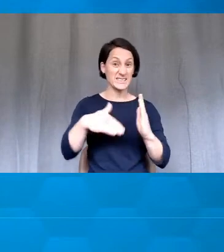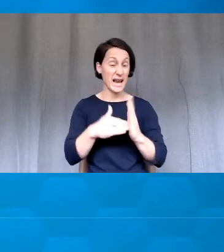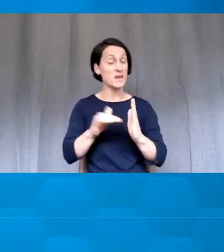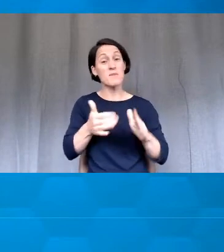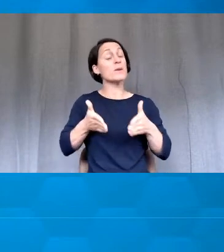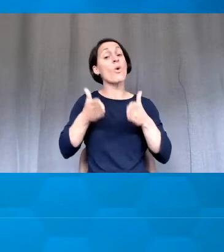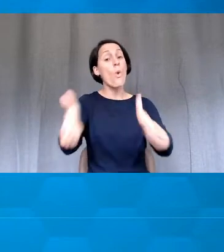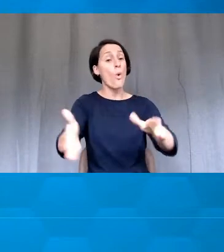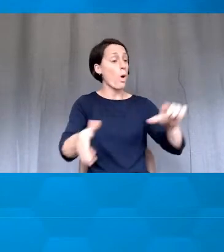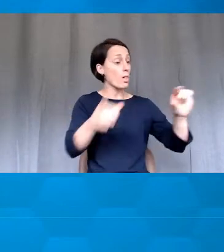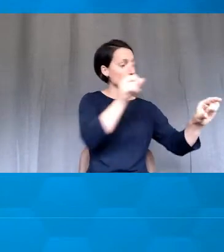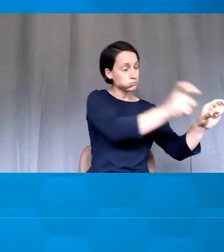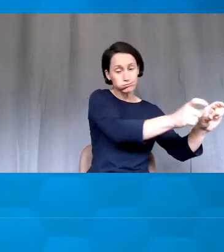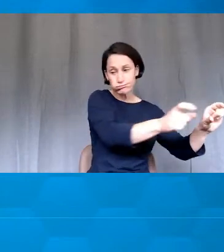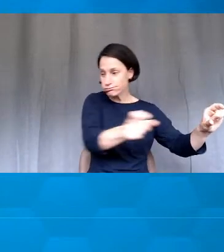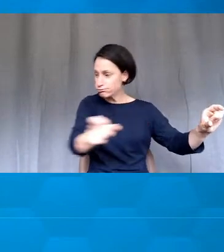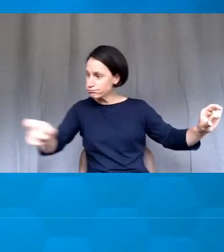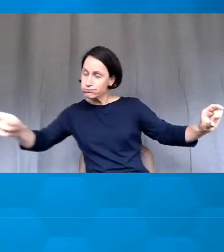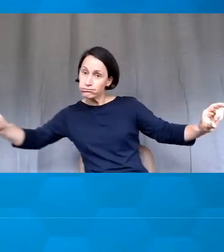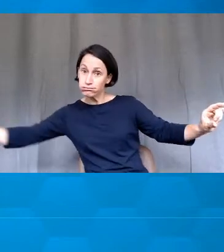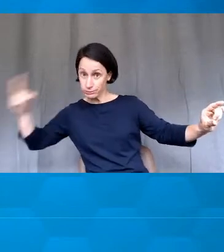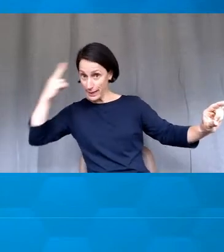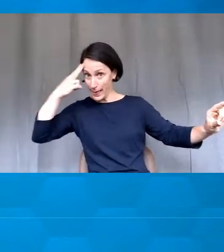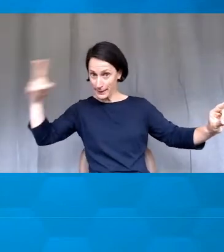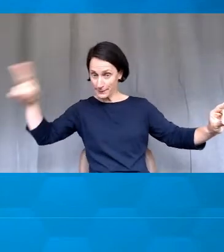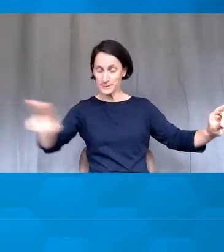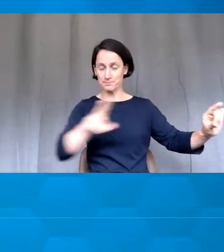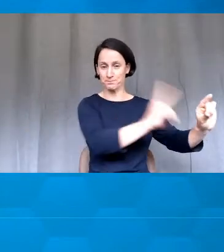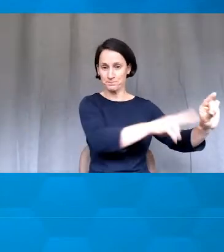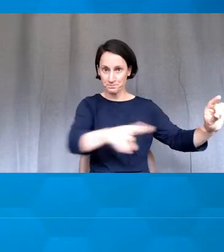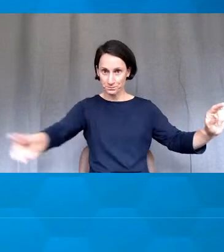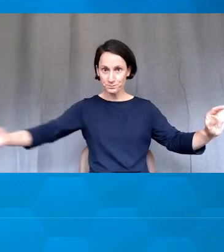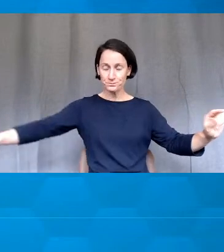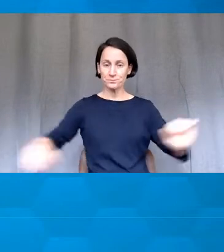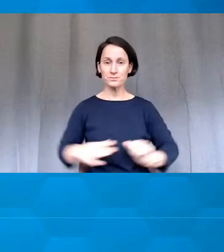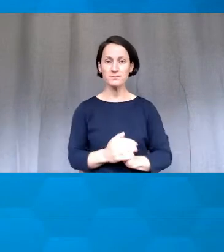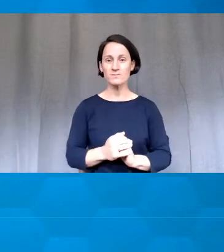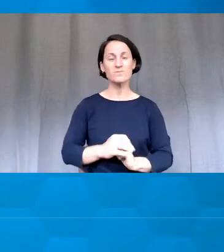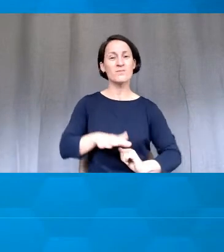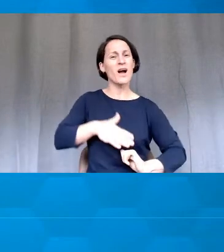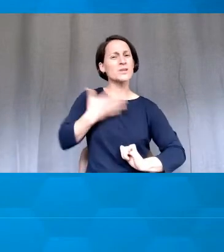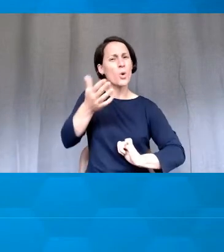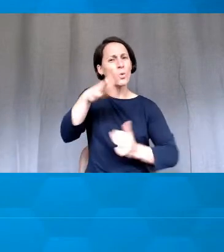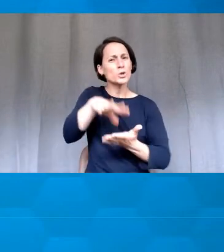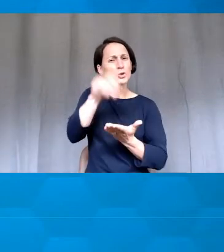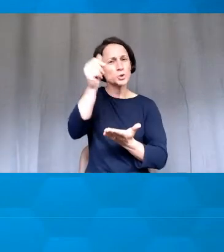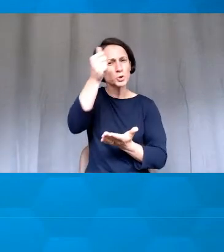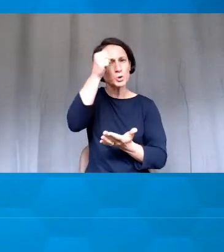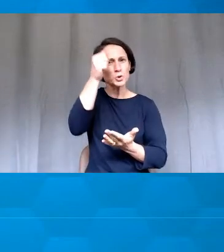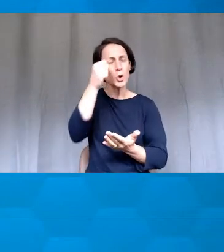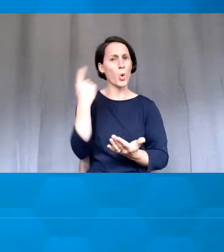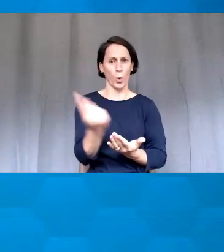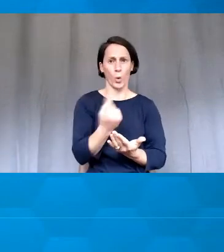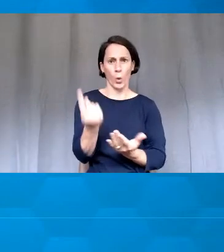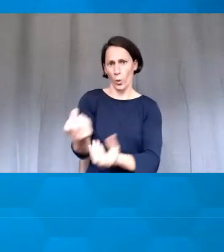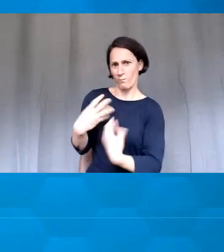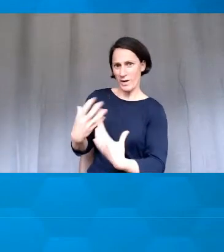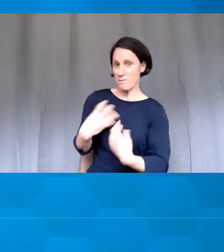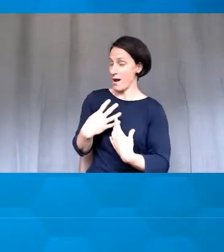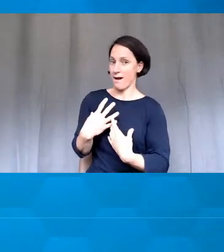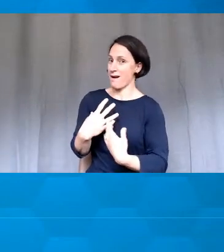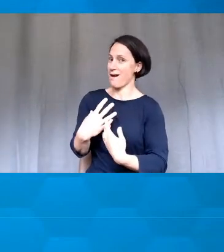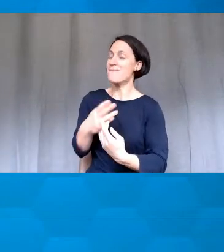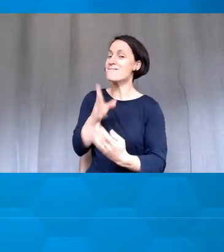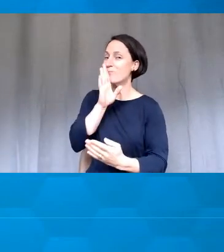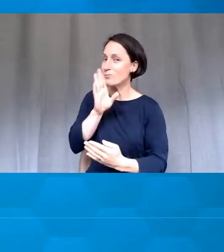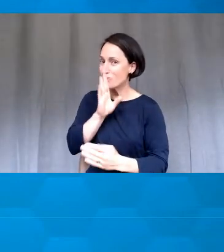outside the room. But the main principle is I don't want students to know who has given them this anonymous feedback. So who